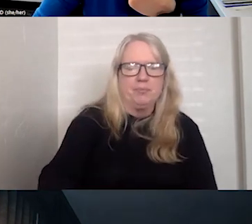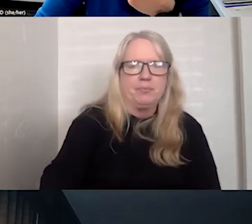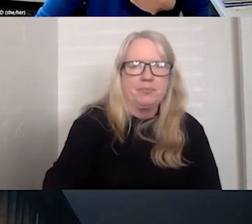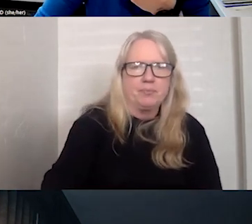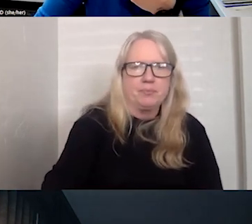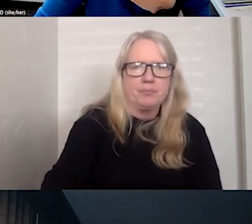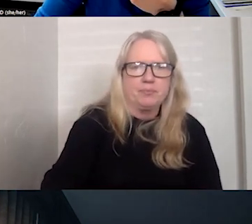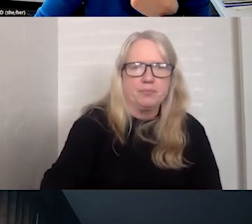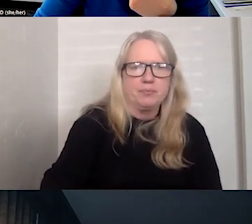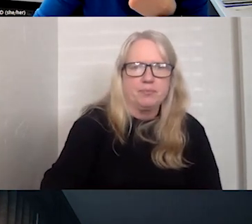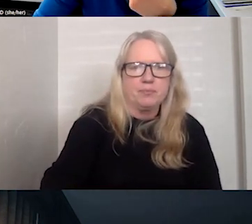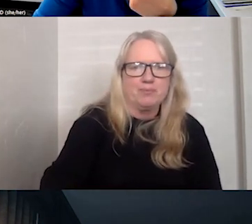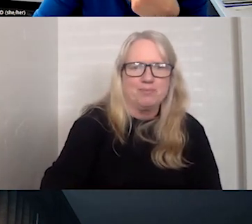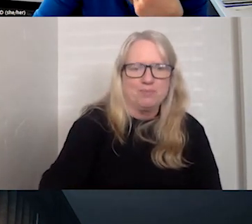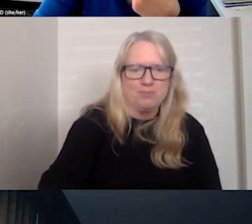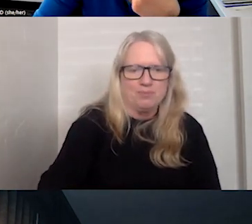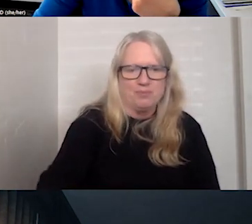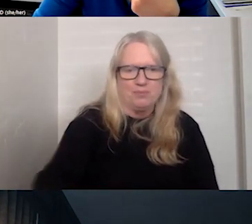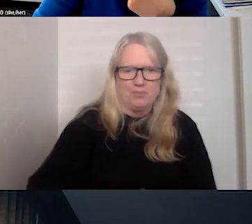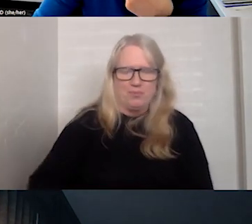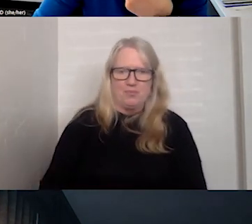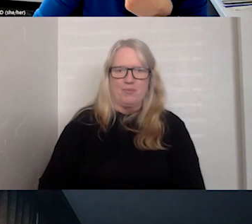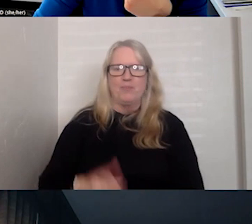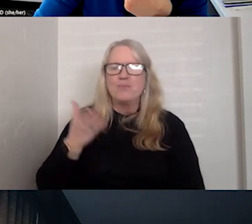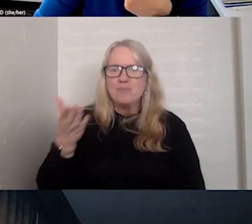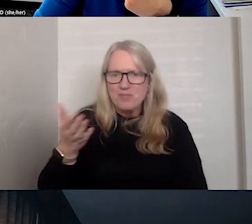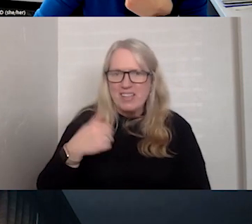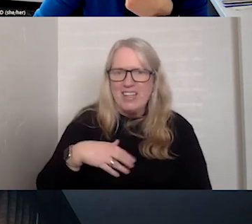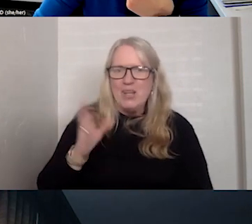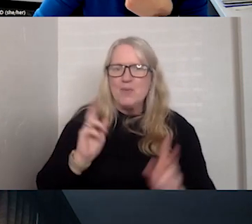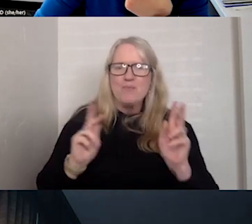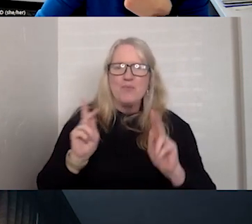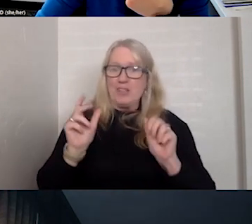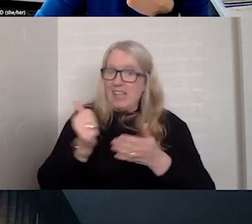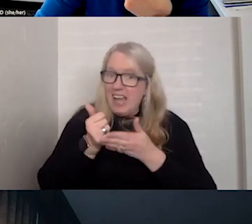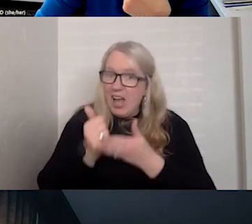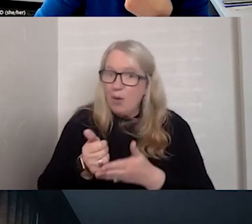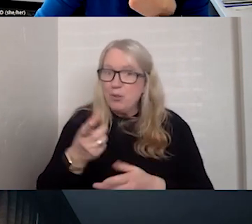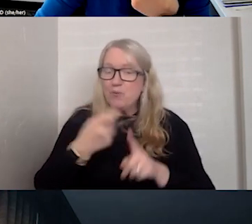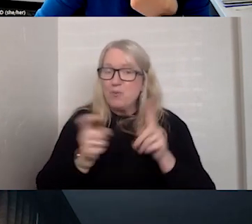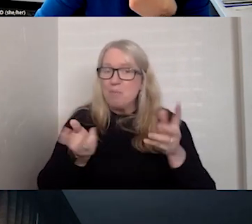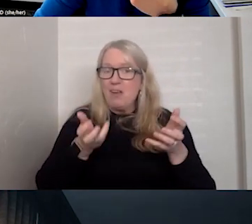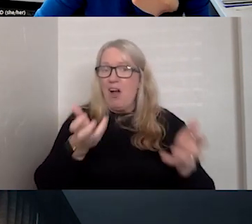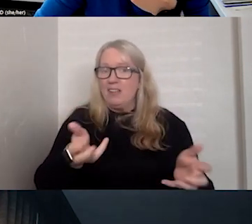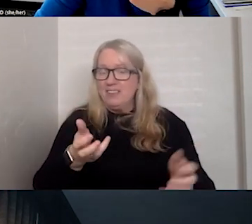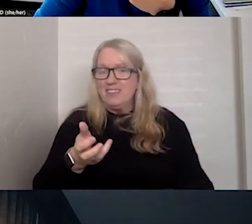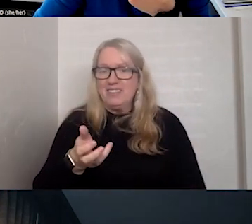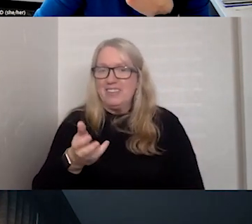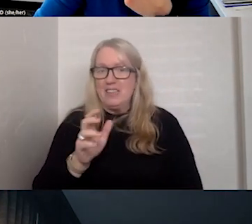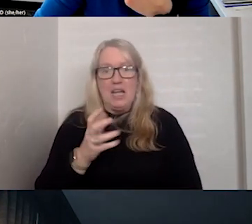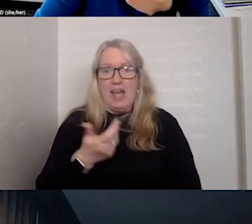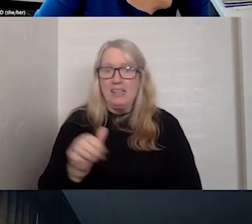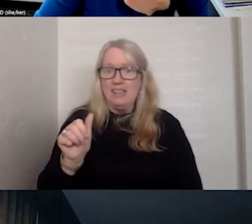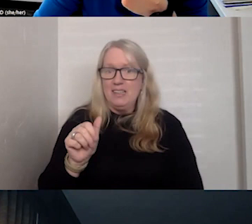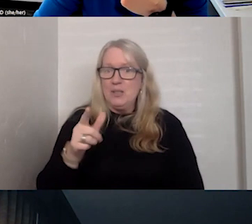player, singer, and songwriter. So Jamie, folks can help you out from the audience. But any